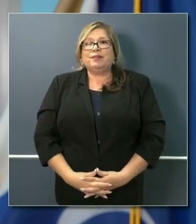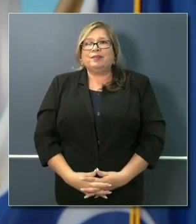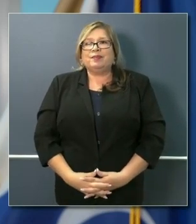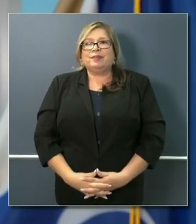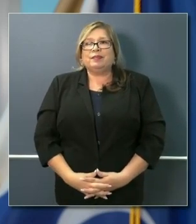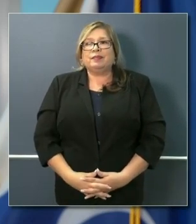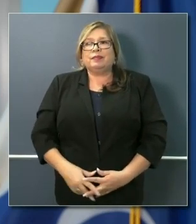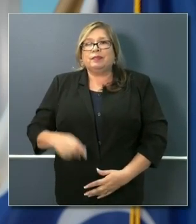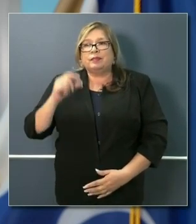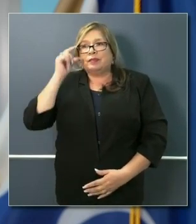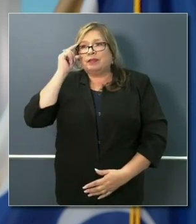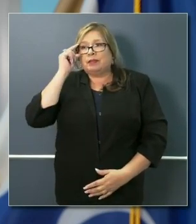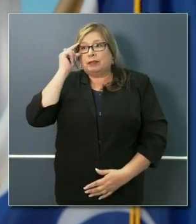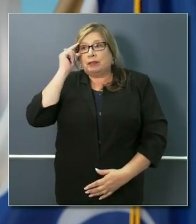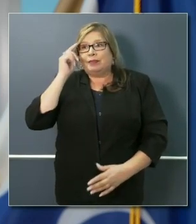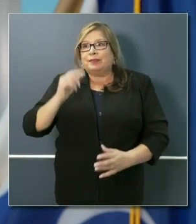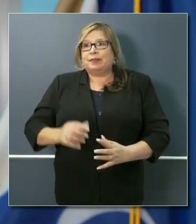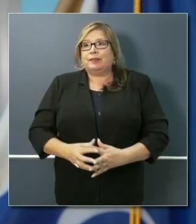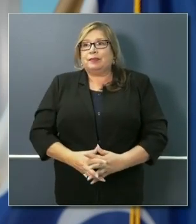Any other questions?